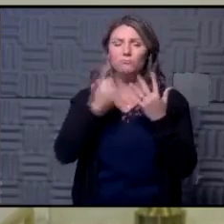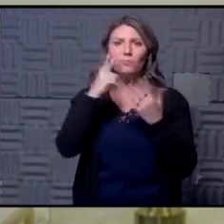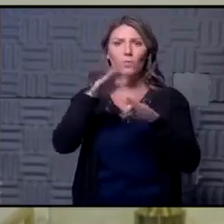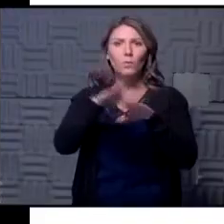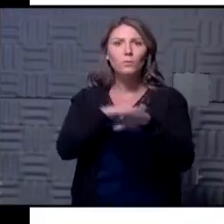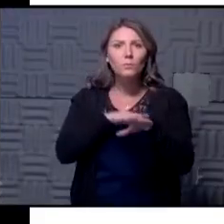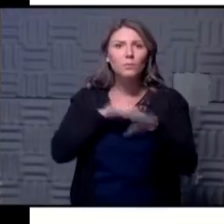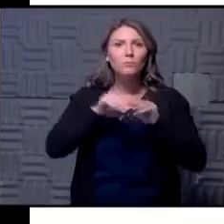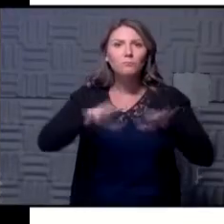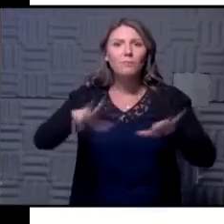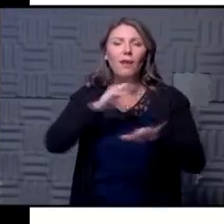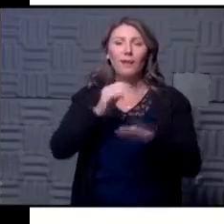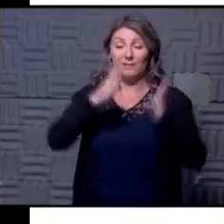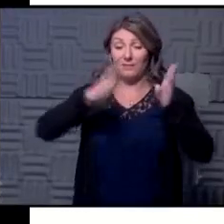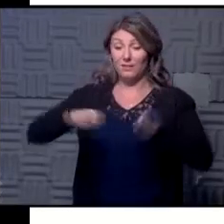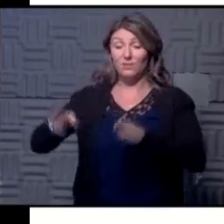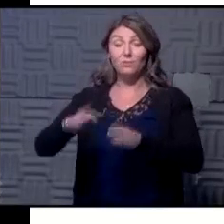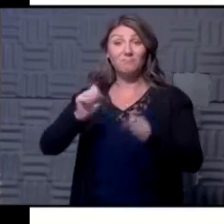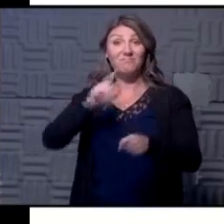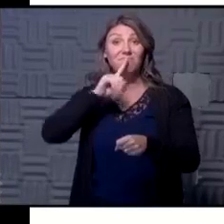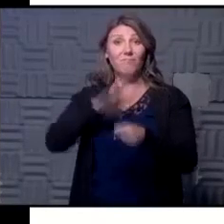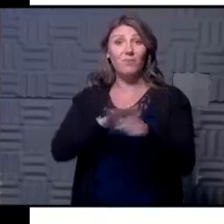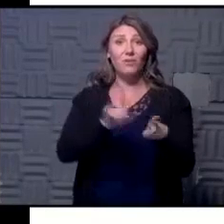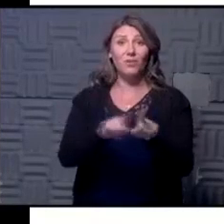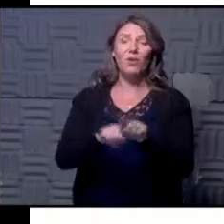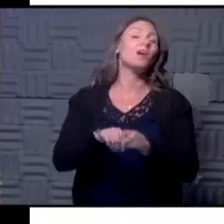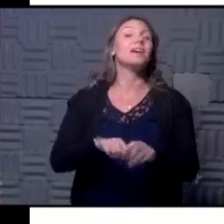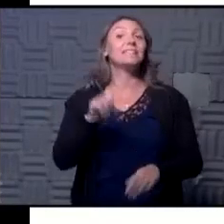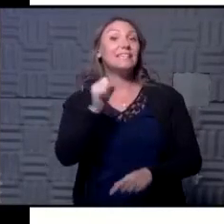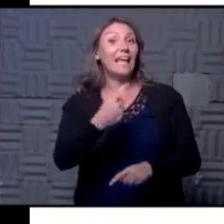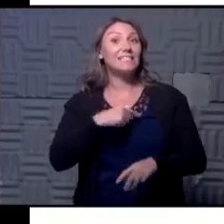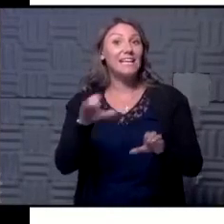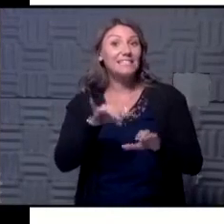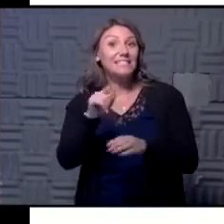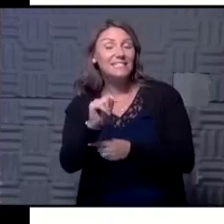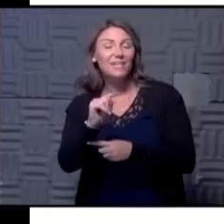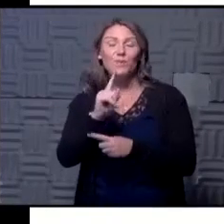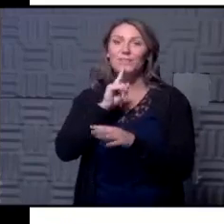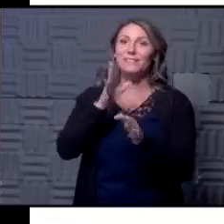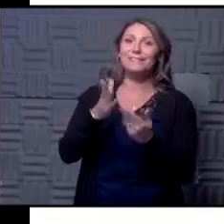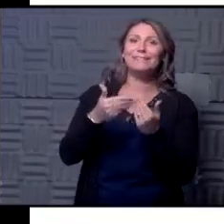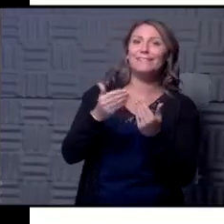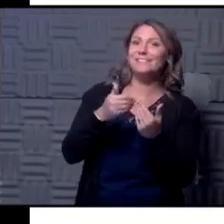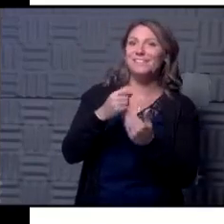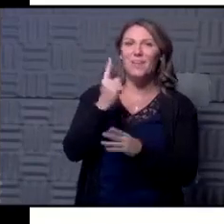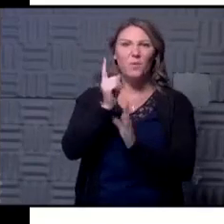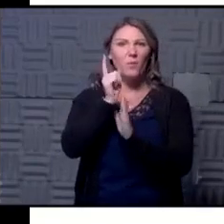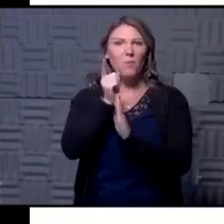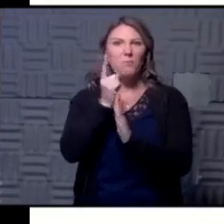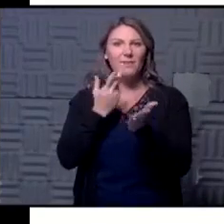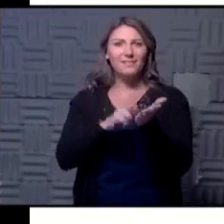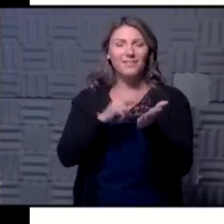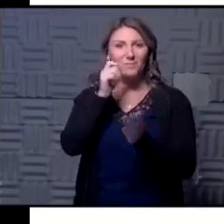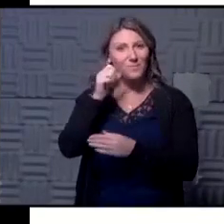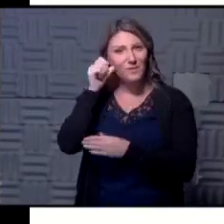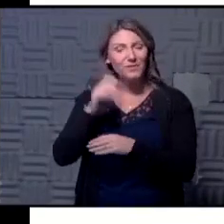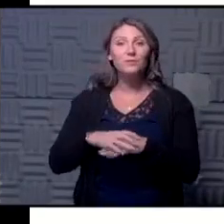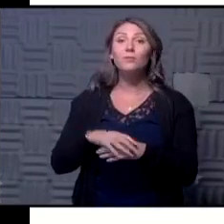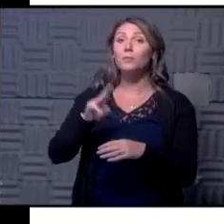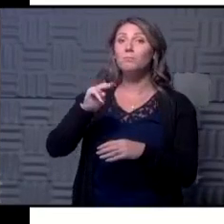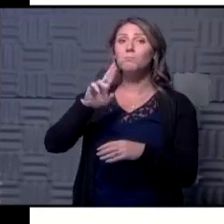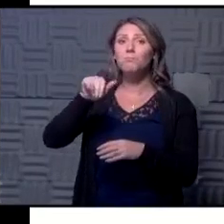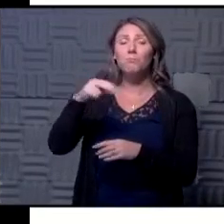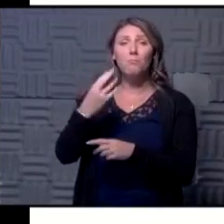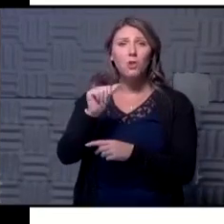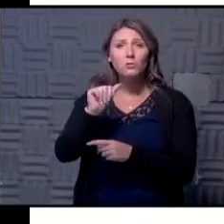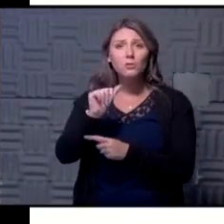can take the pledge as well yes and I did and it was super easy it took all of a minute for me to sign up yesterday March I want to get to